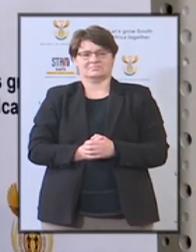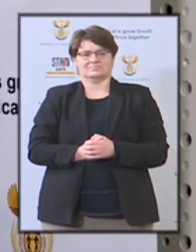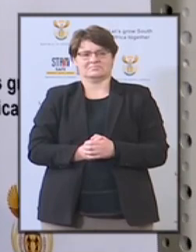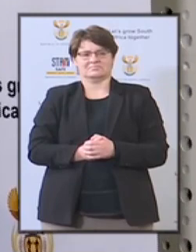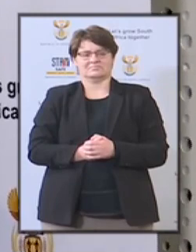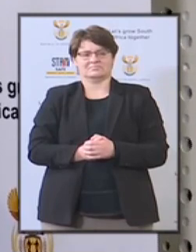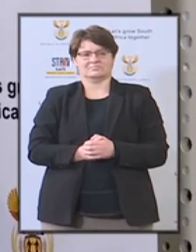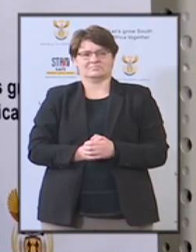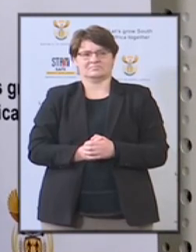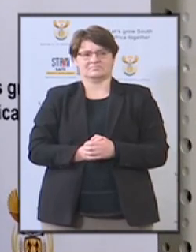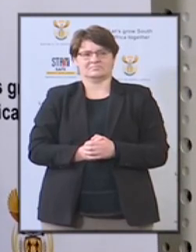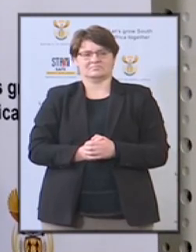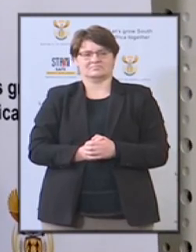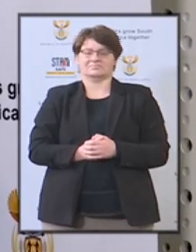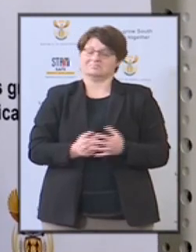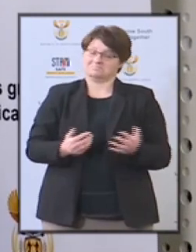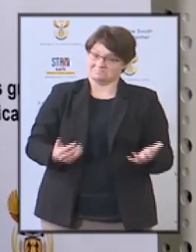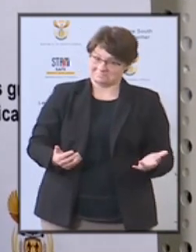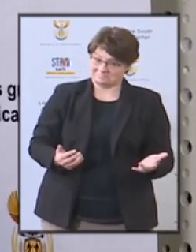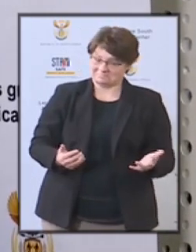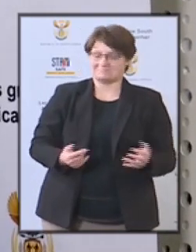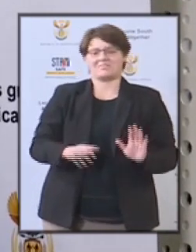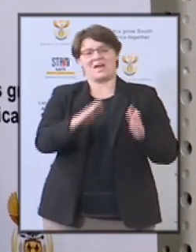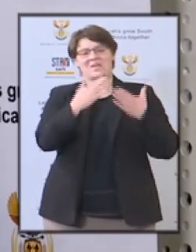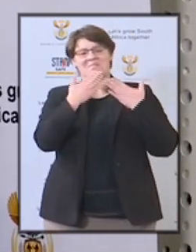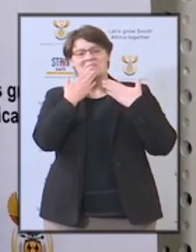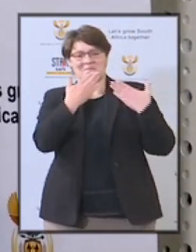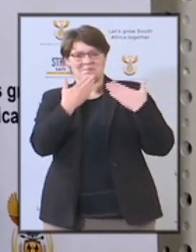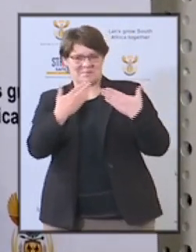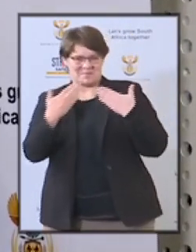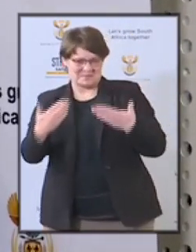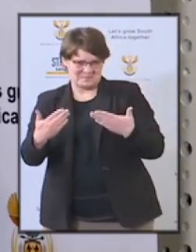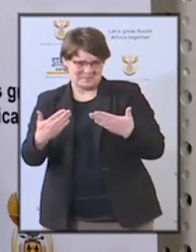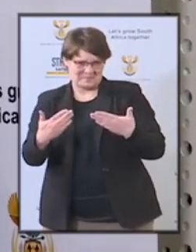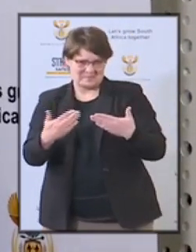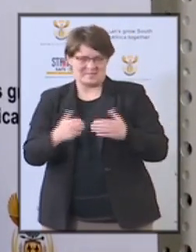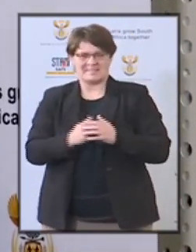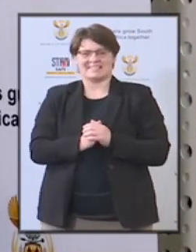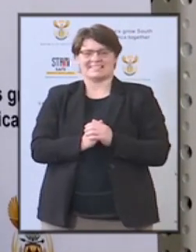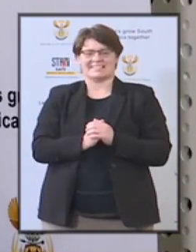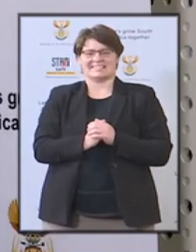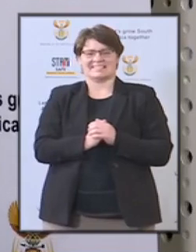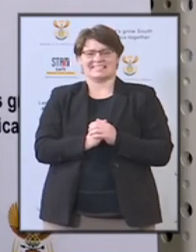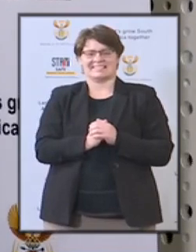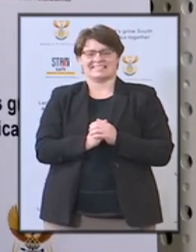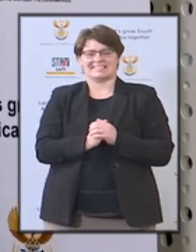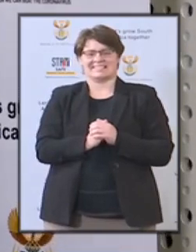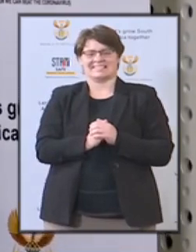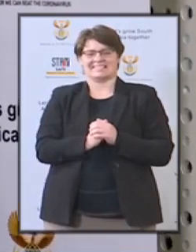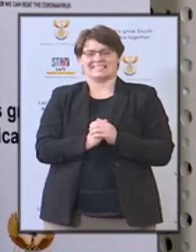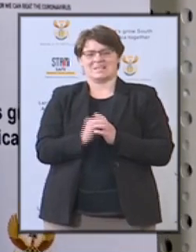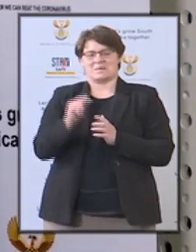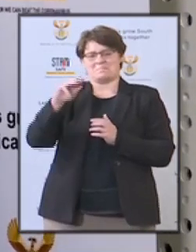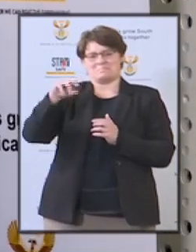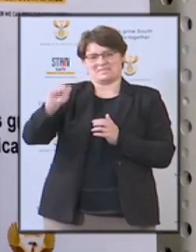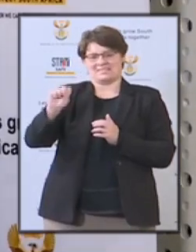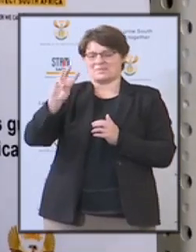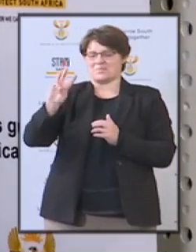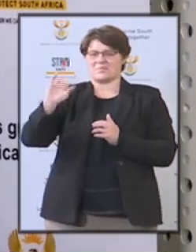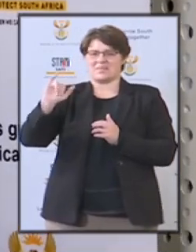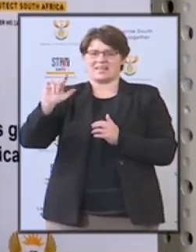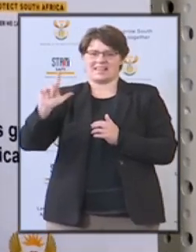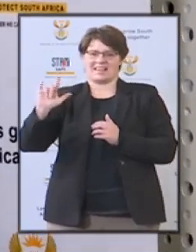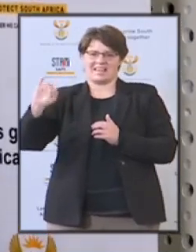Thank you. very much, Ms. Williams. Today I am